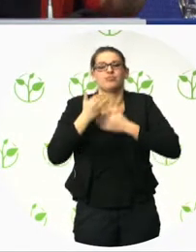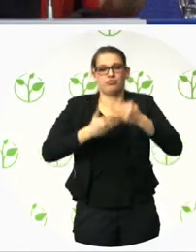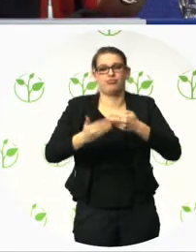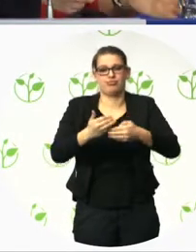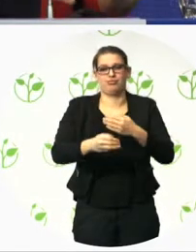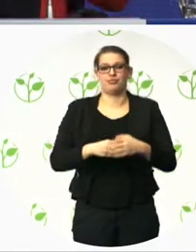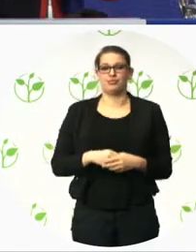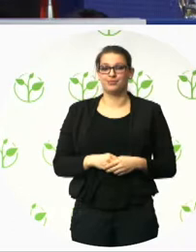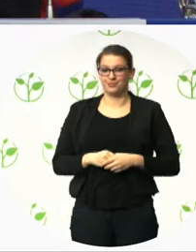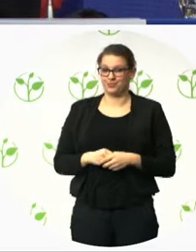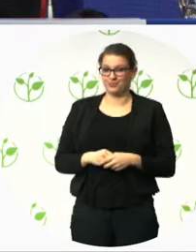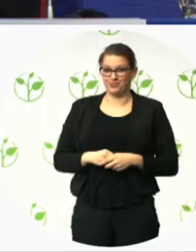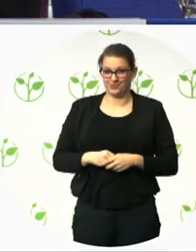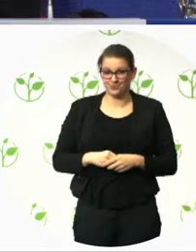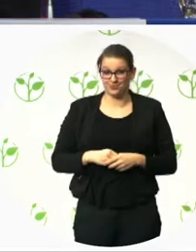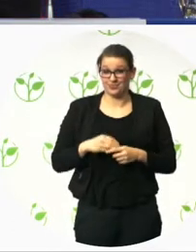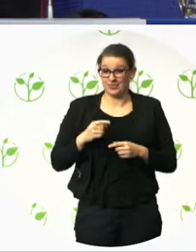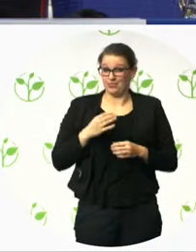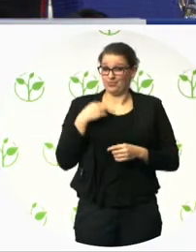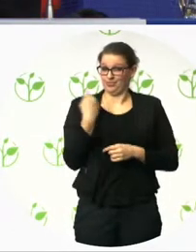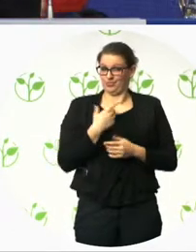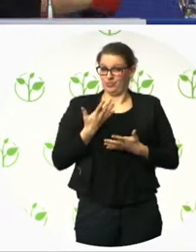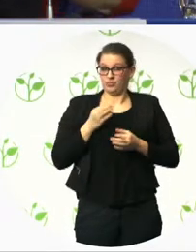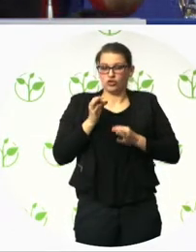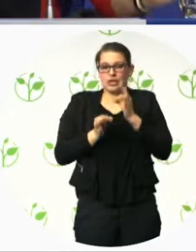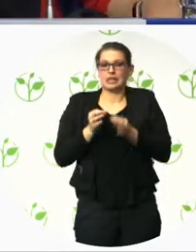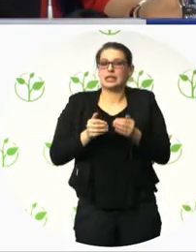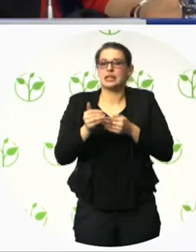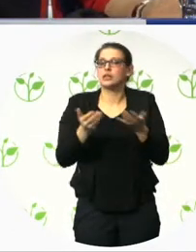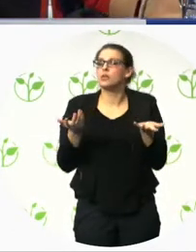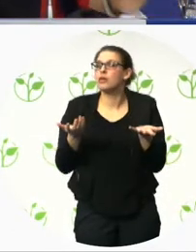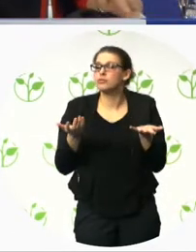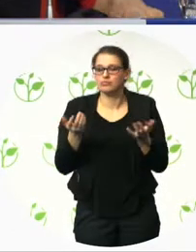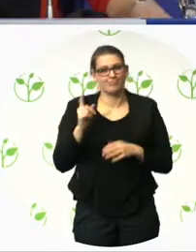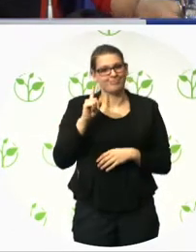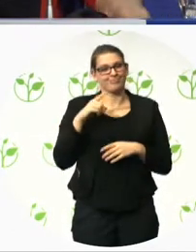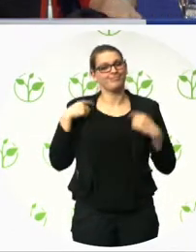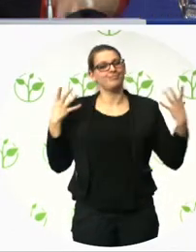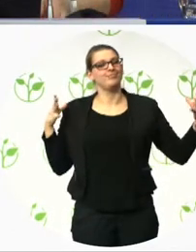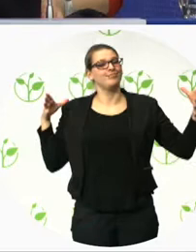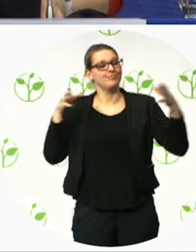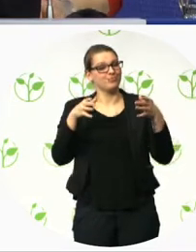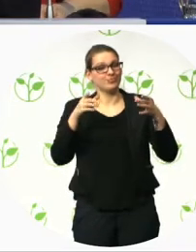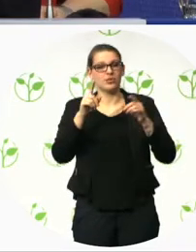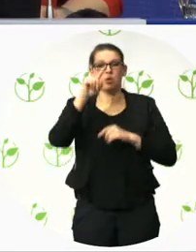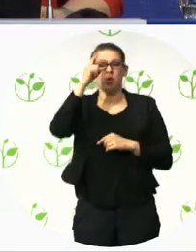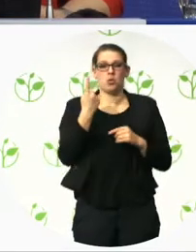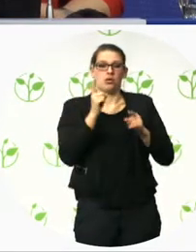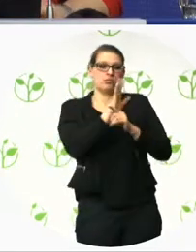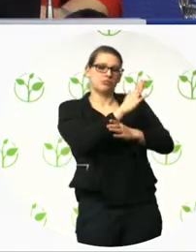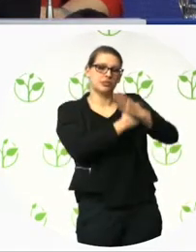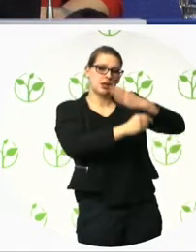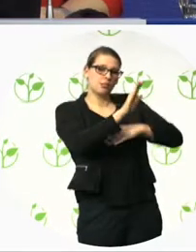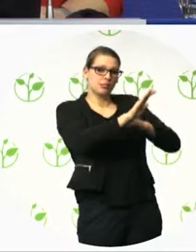not just for one entity. It's not just for one structure. But it's for the whole city, which is quite challenging.